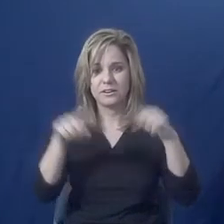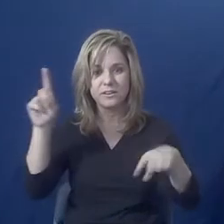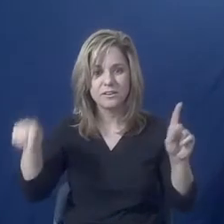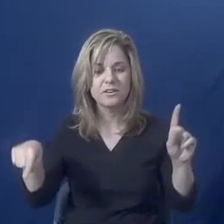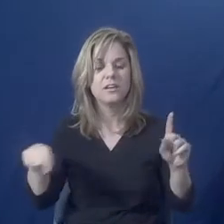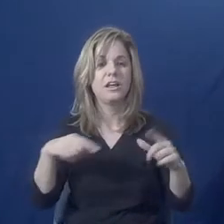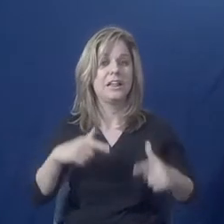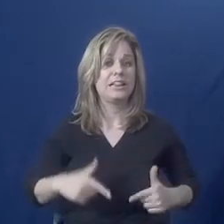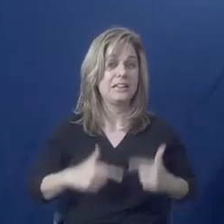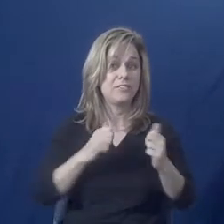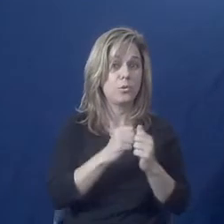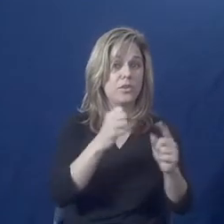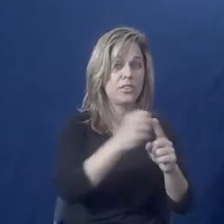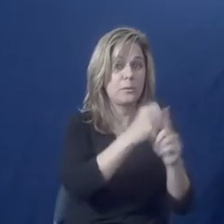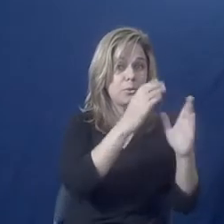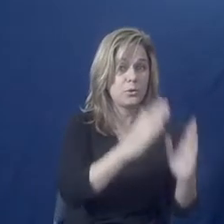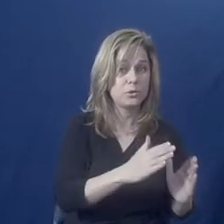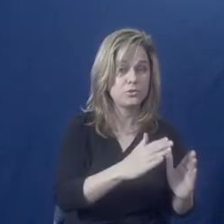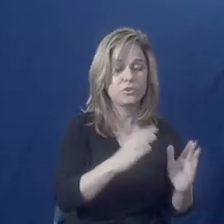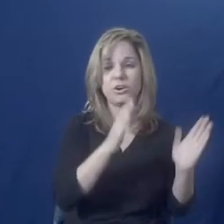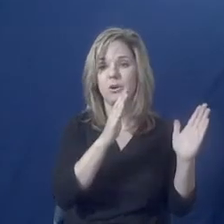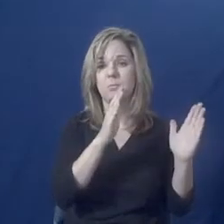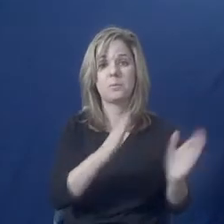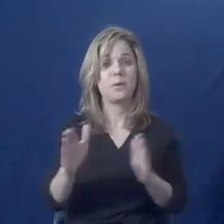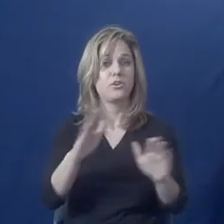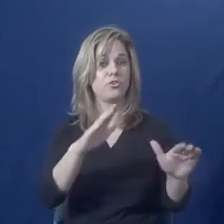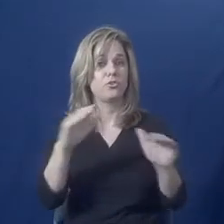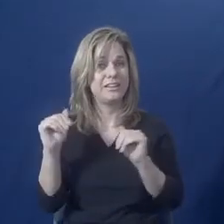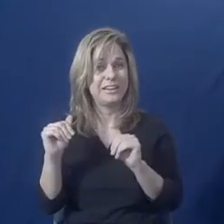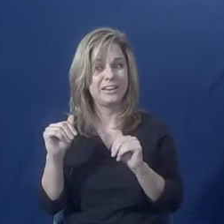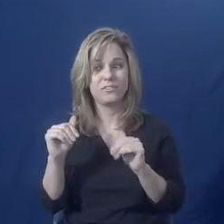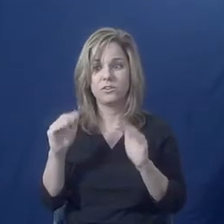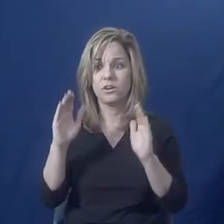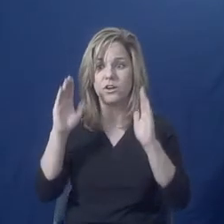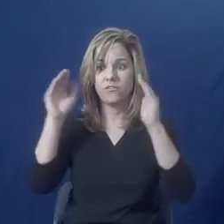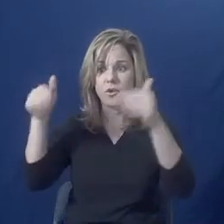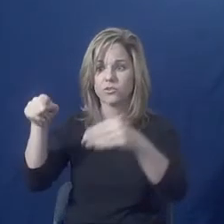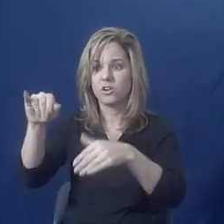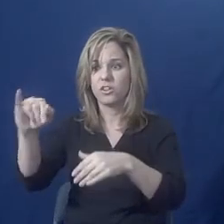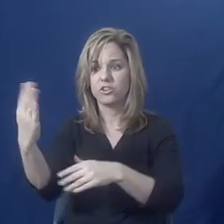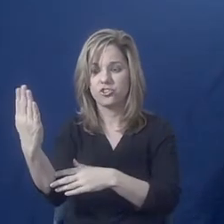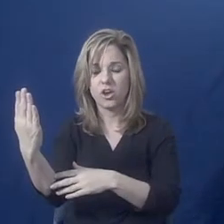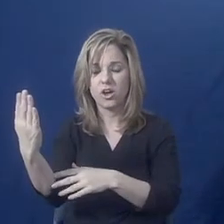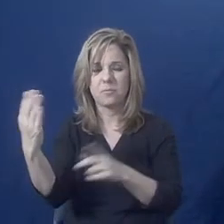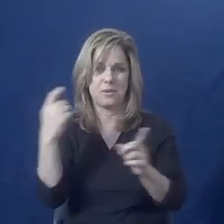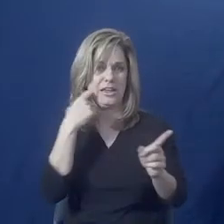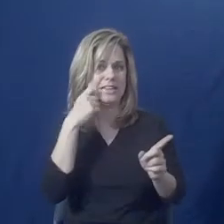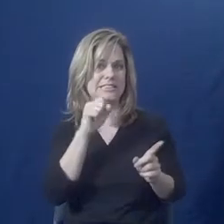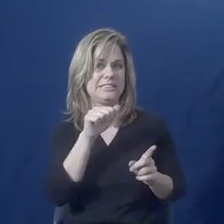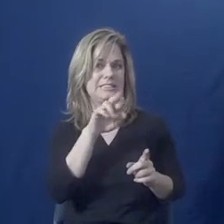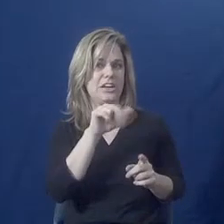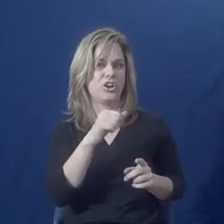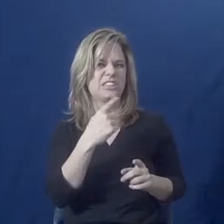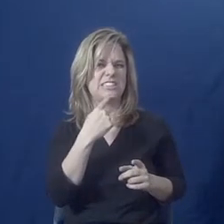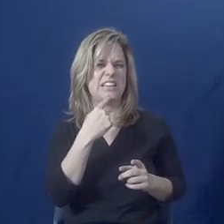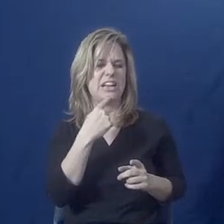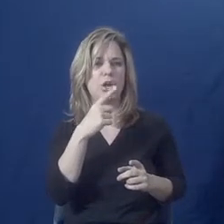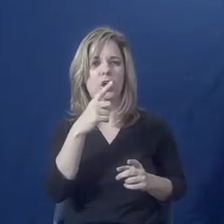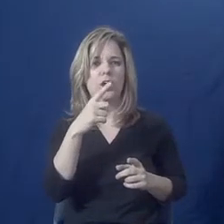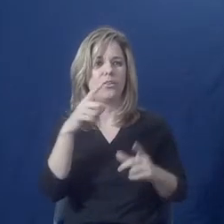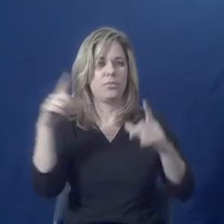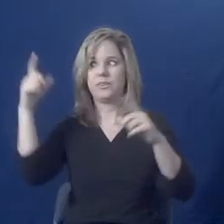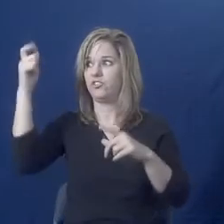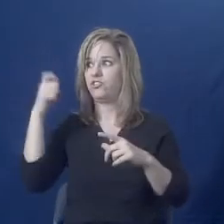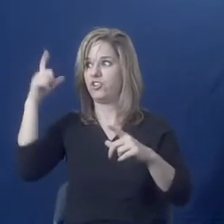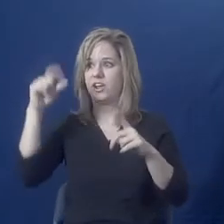safety planning from a job. And she brought up the payee situation. We do see a lot of